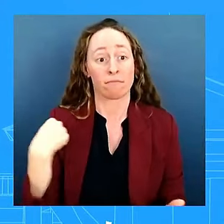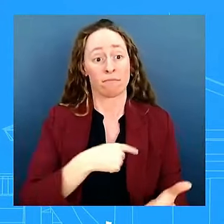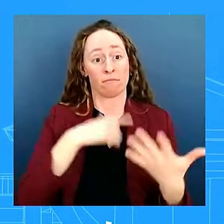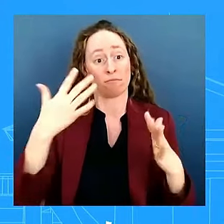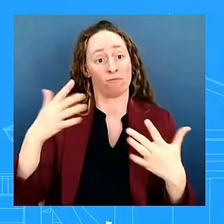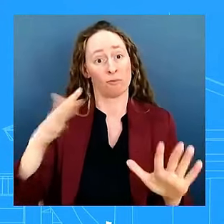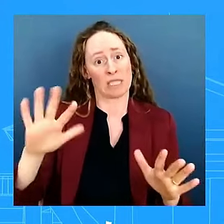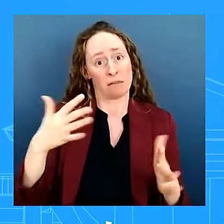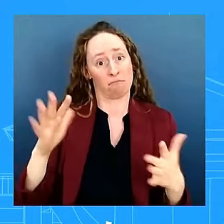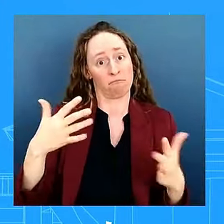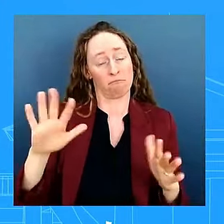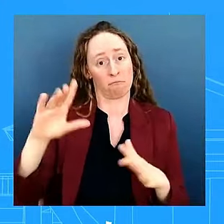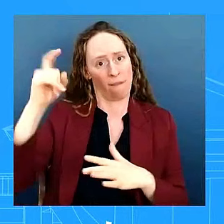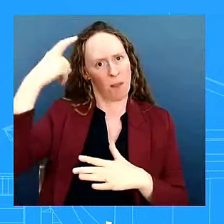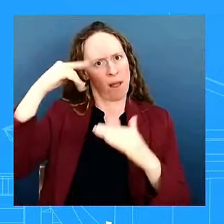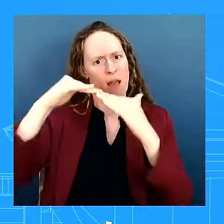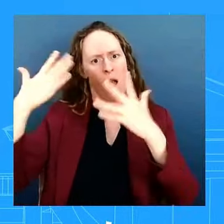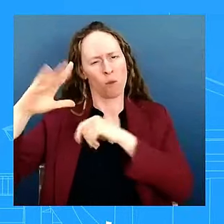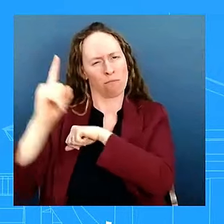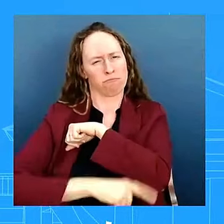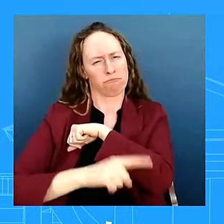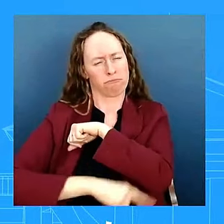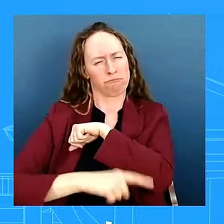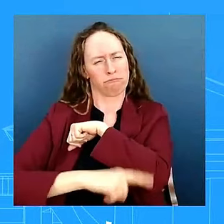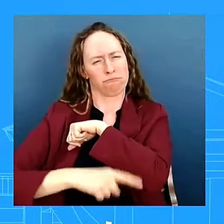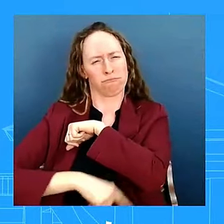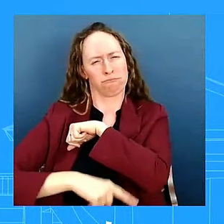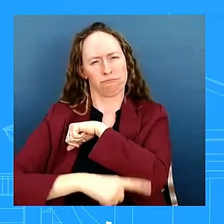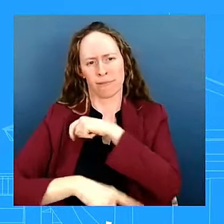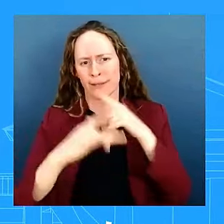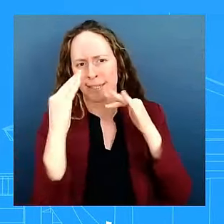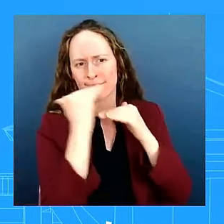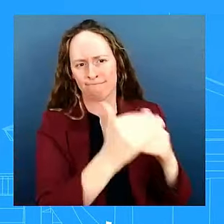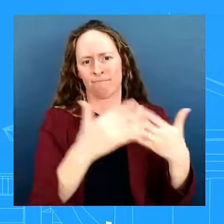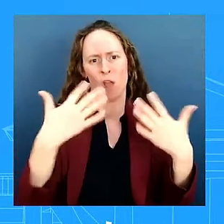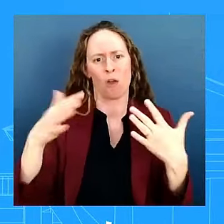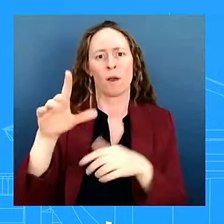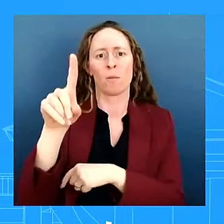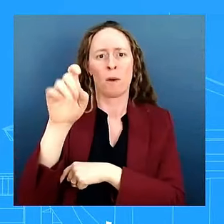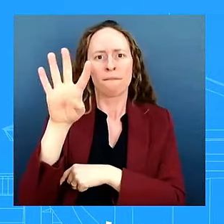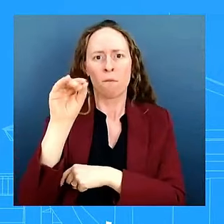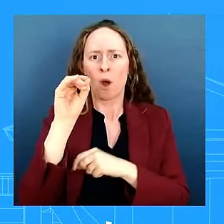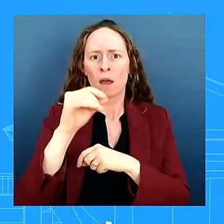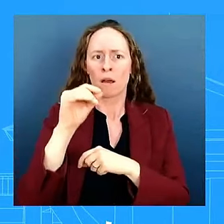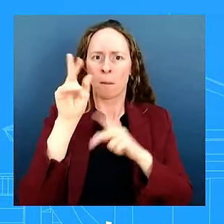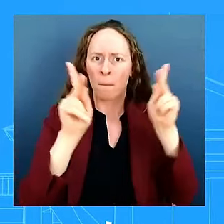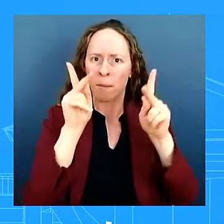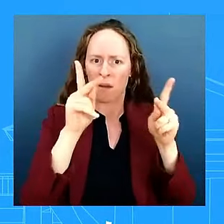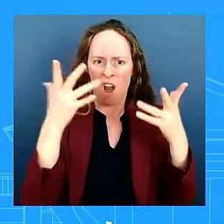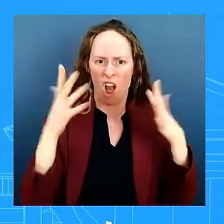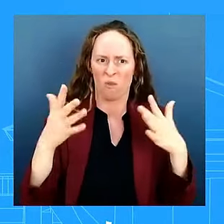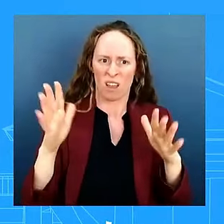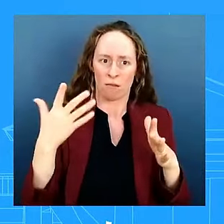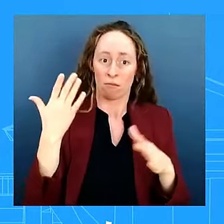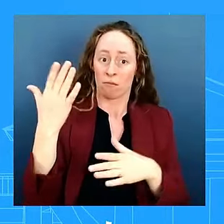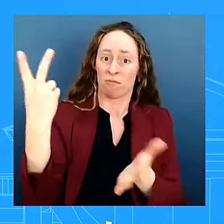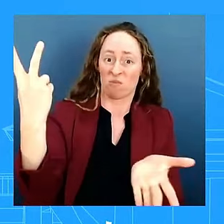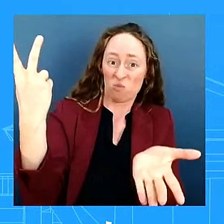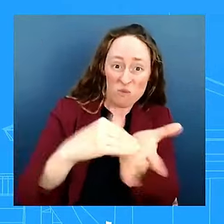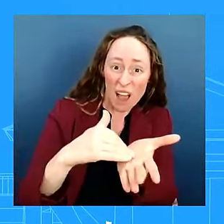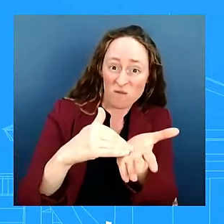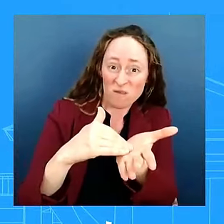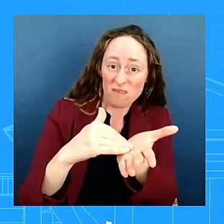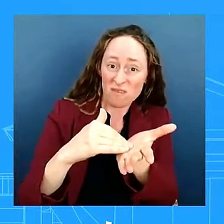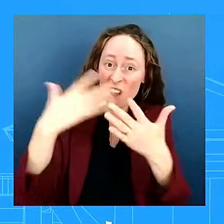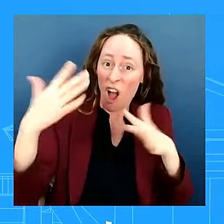officials and taken steps to impose visa restrictions on nearly 2 000 individuals the united states the united states does not